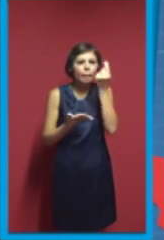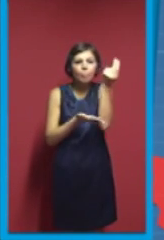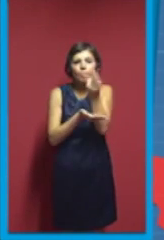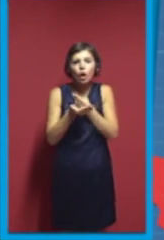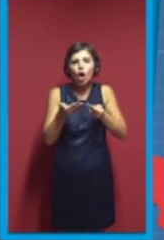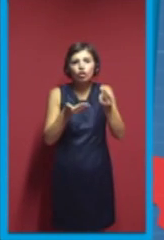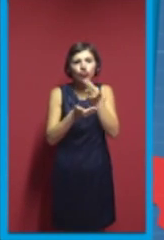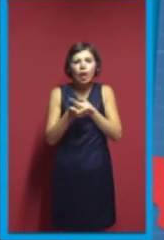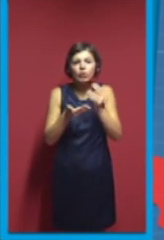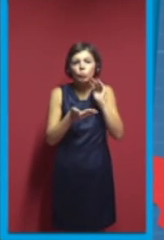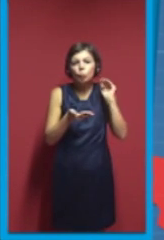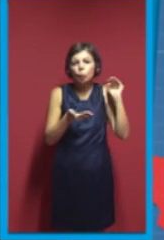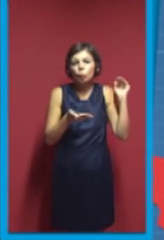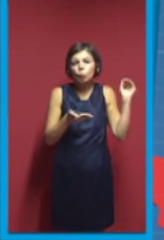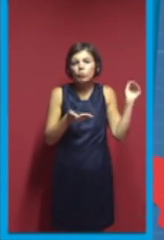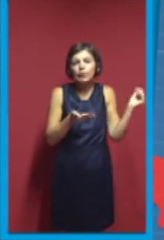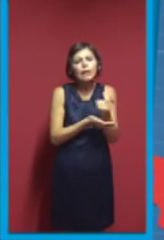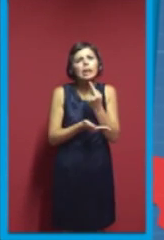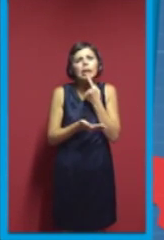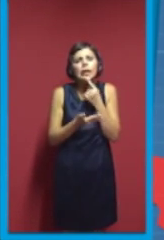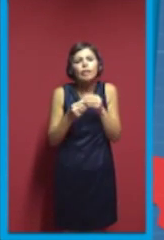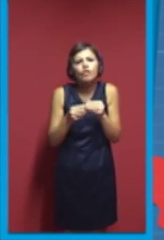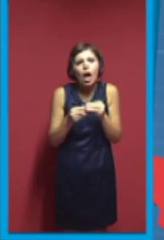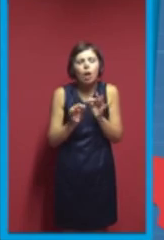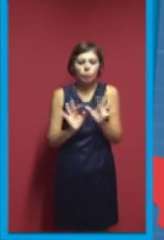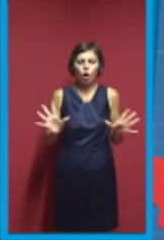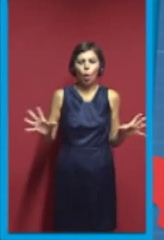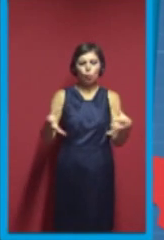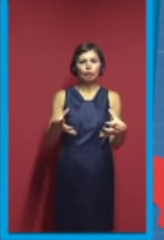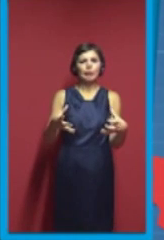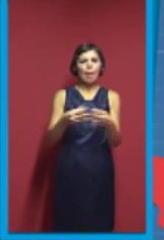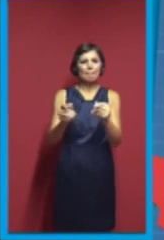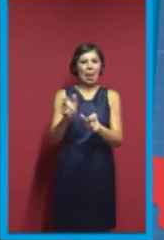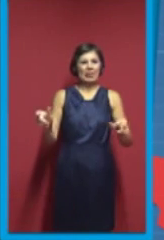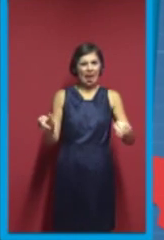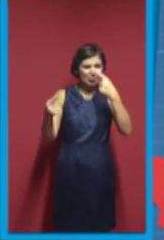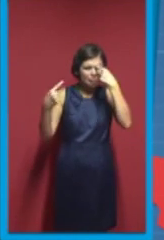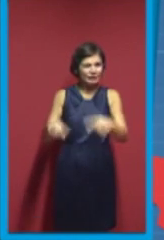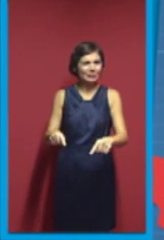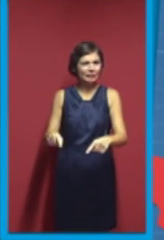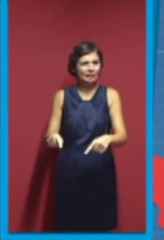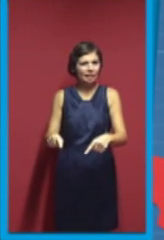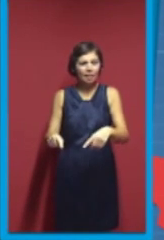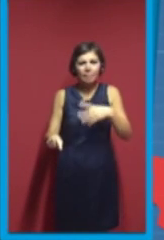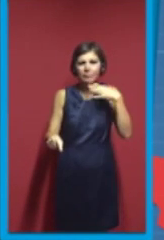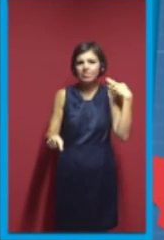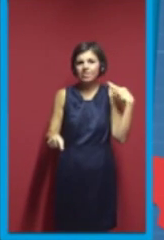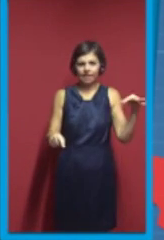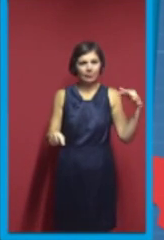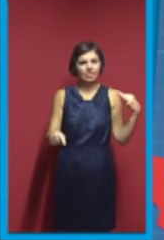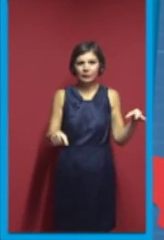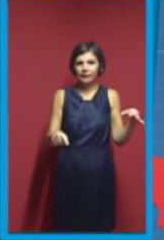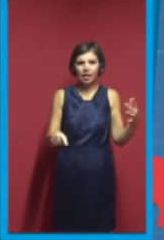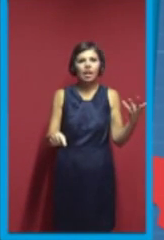So, it's wonderful. Most of the development is done on IRC. Do you